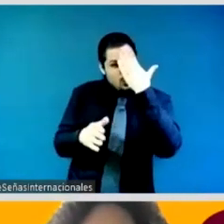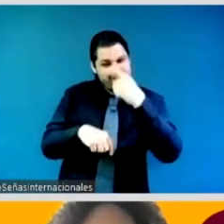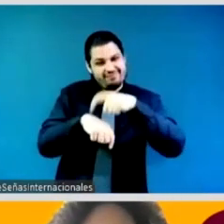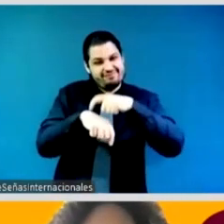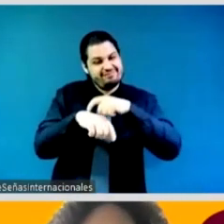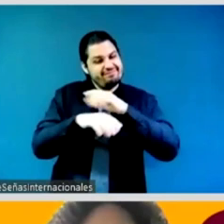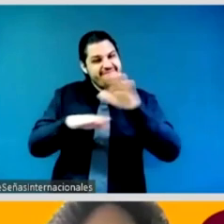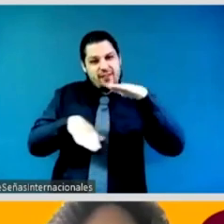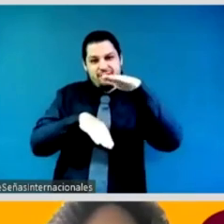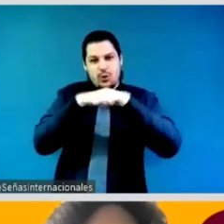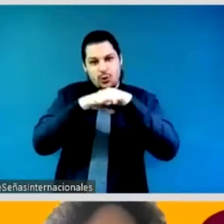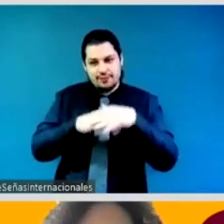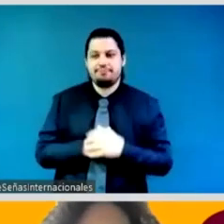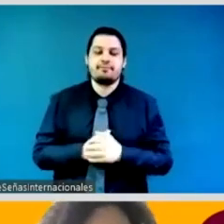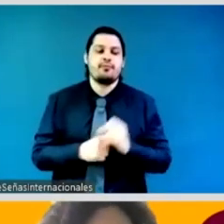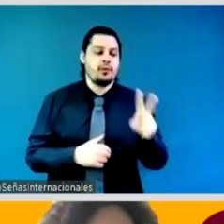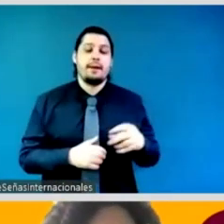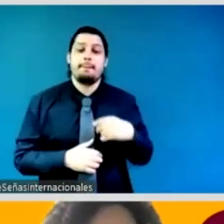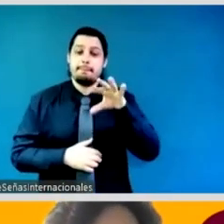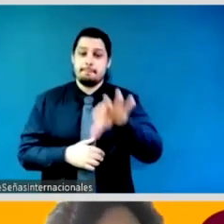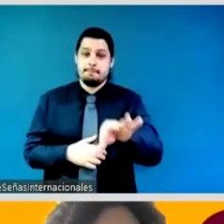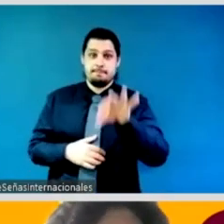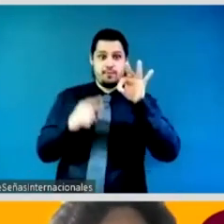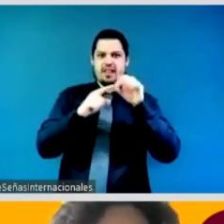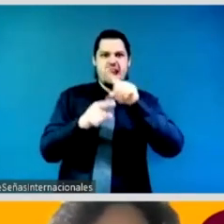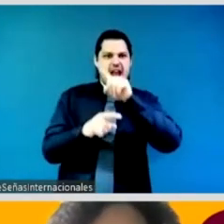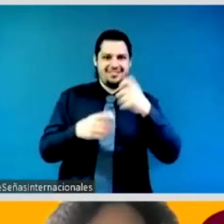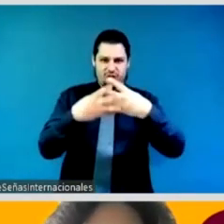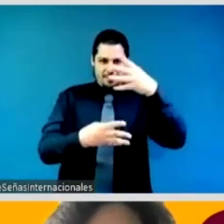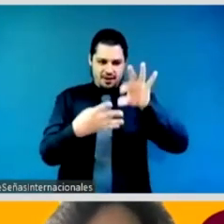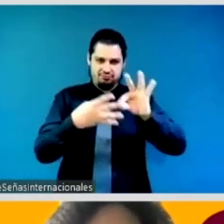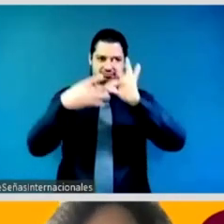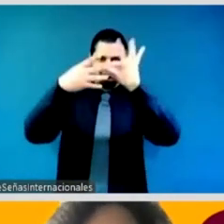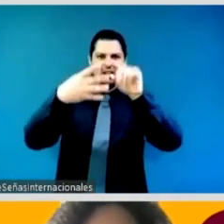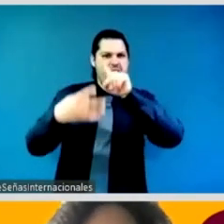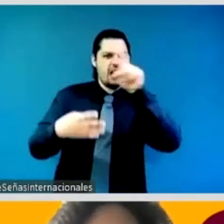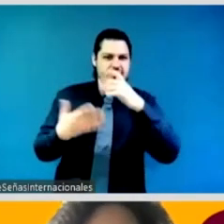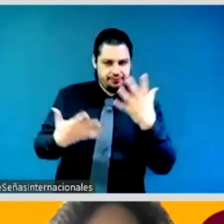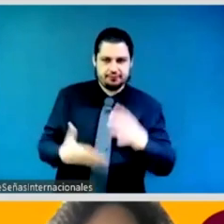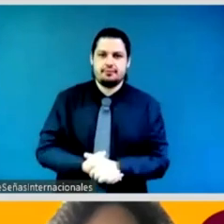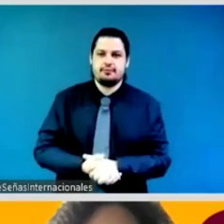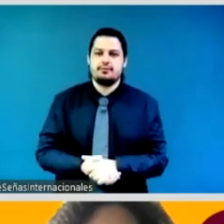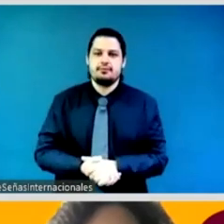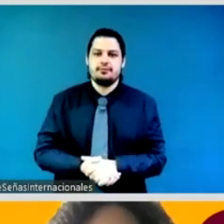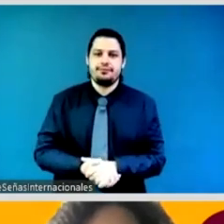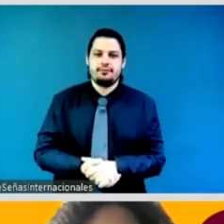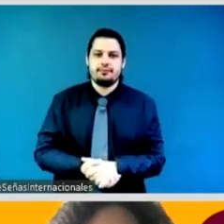we say that the role of feminist elders who who are no longer in leadership positions are no this moment